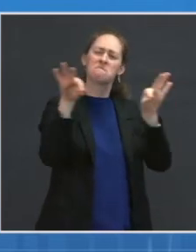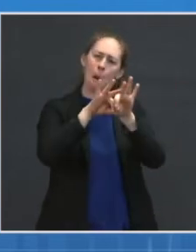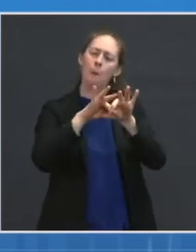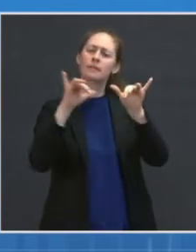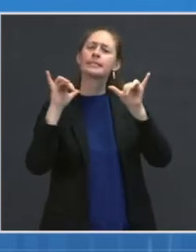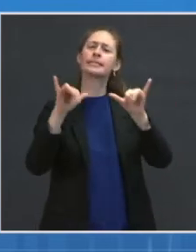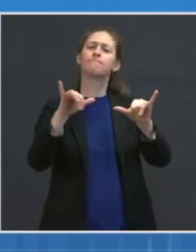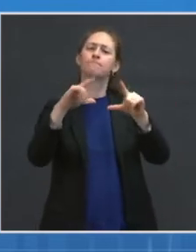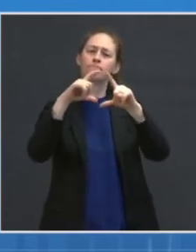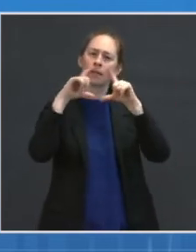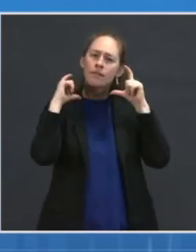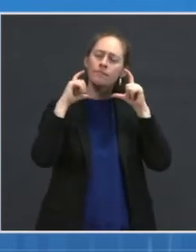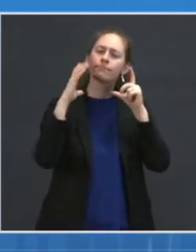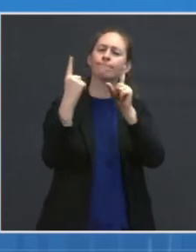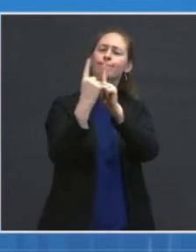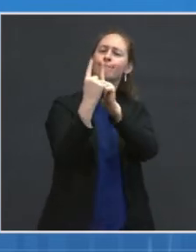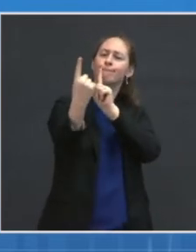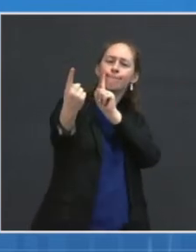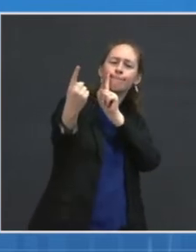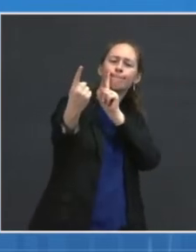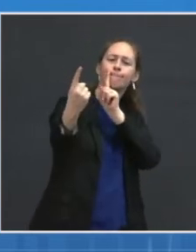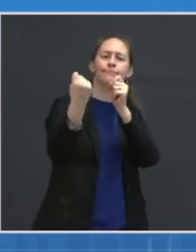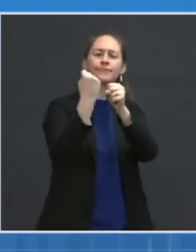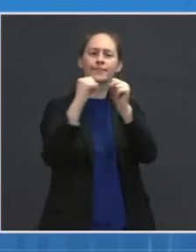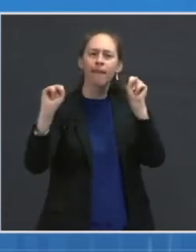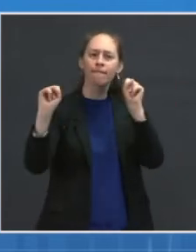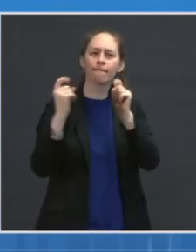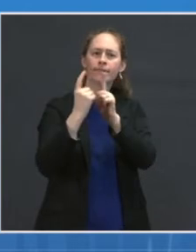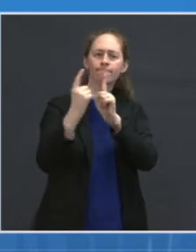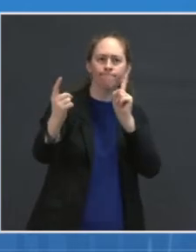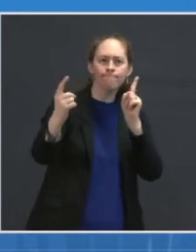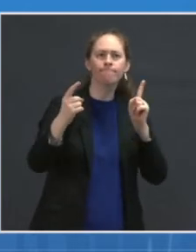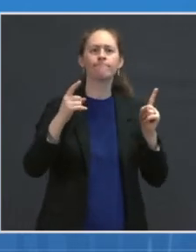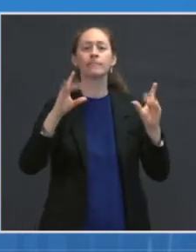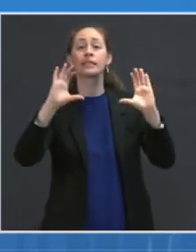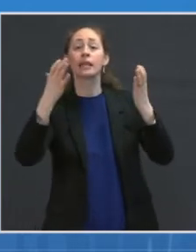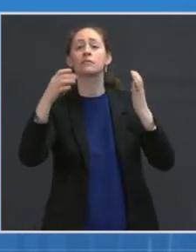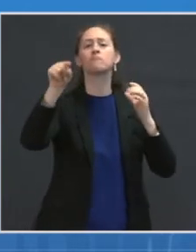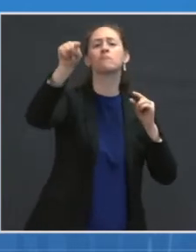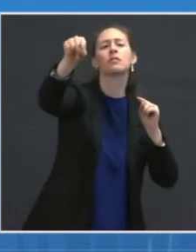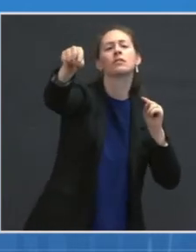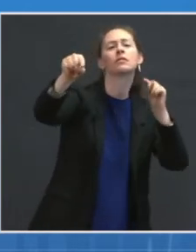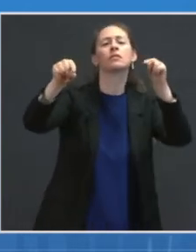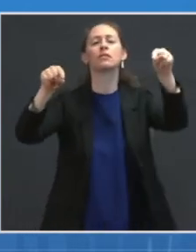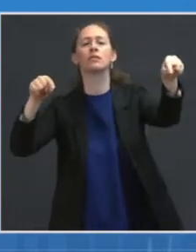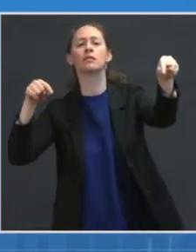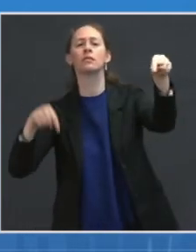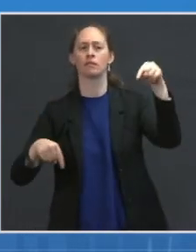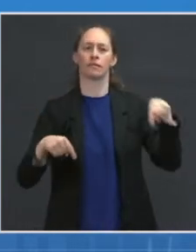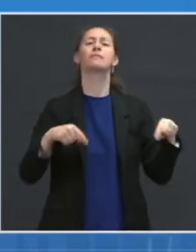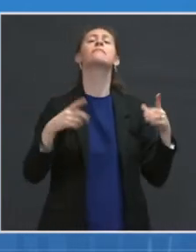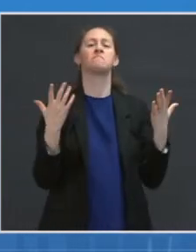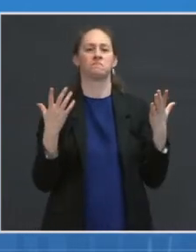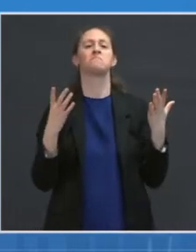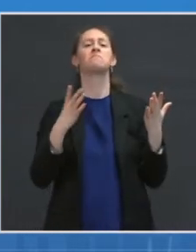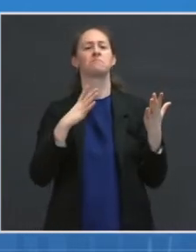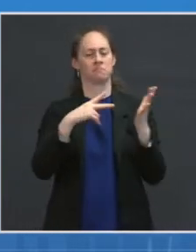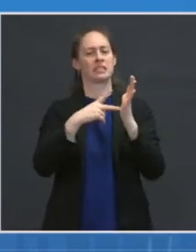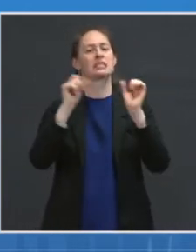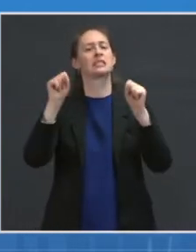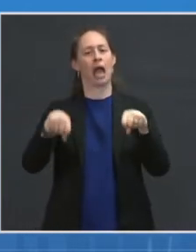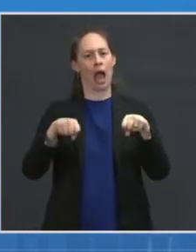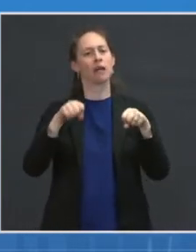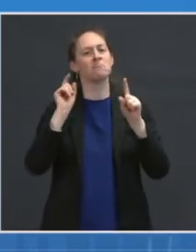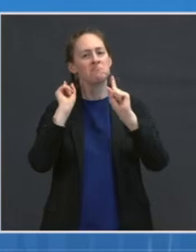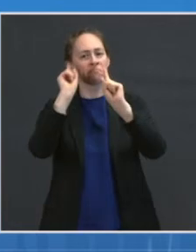de-densification of classrooms, there are opportunities for in-person learning, as well as for middle and high school learning, and assuming